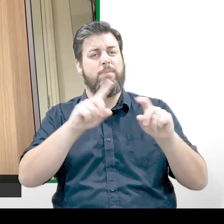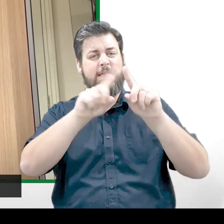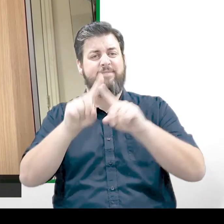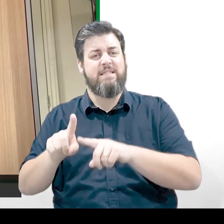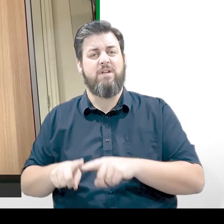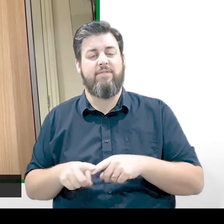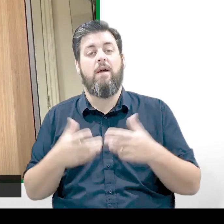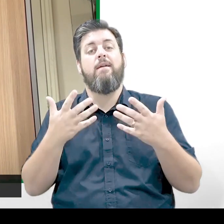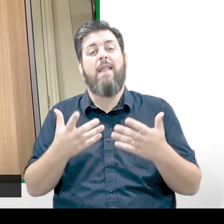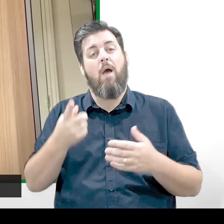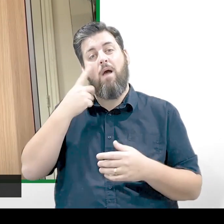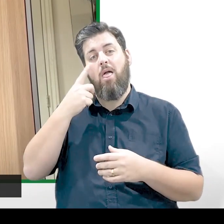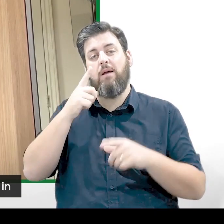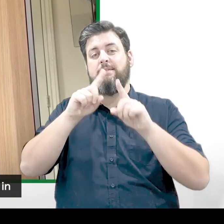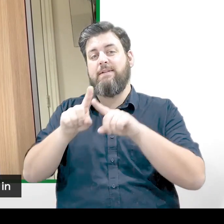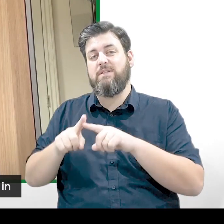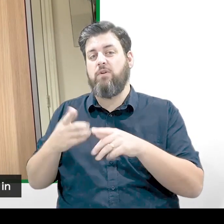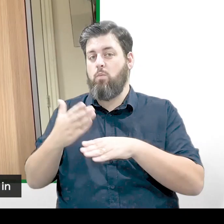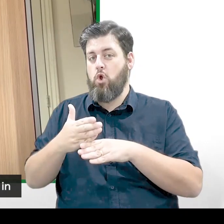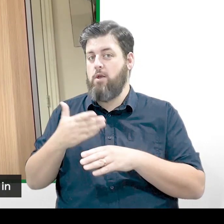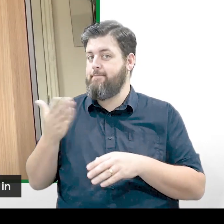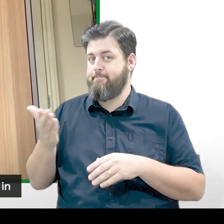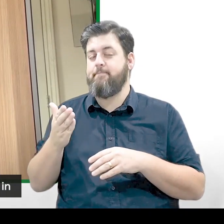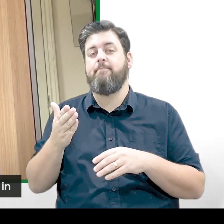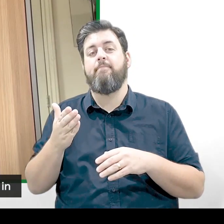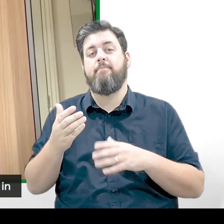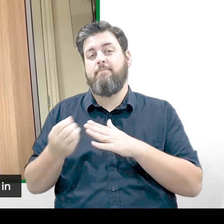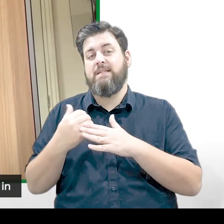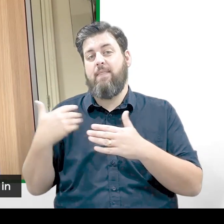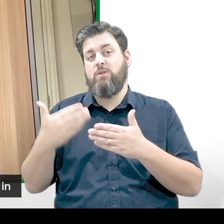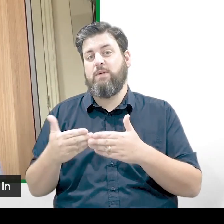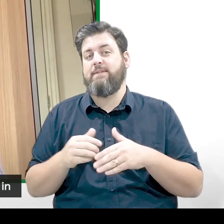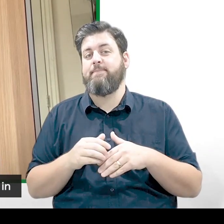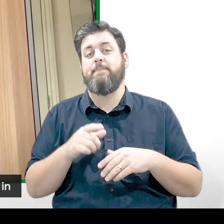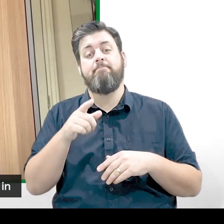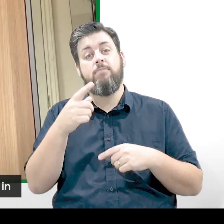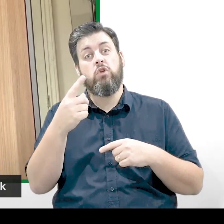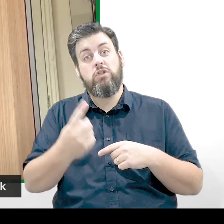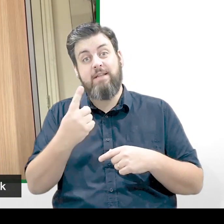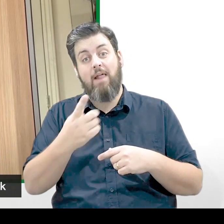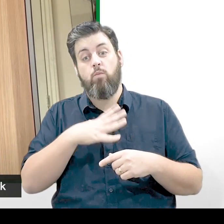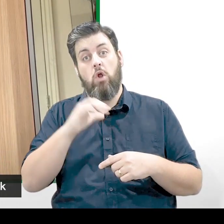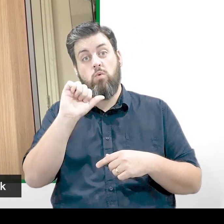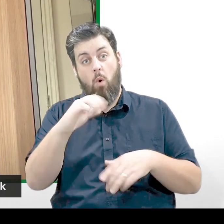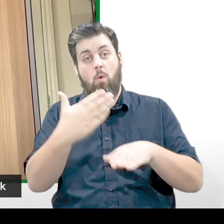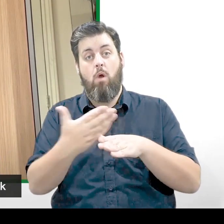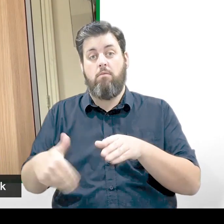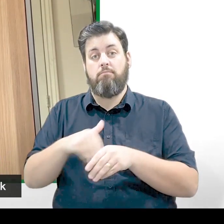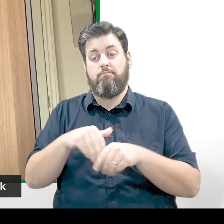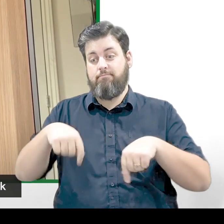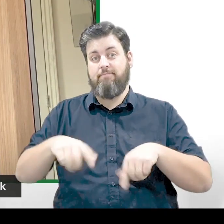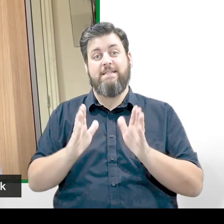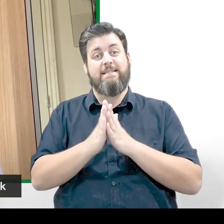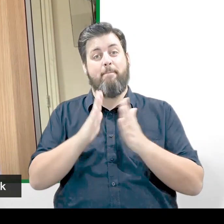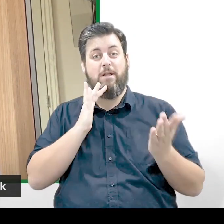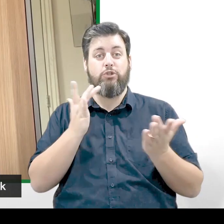a handful of these pieces of work that have been shared with us this week. If you want to have your work shown in assembly, then make sure you get your